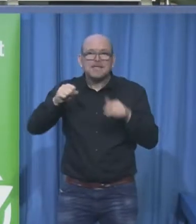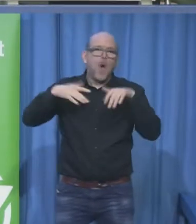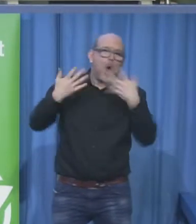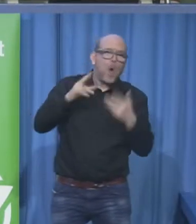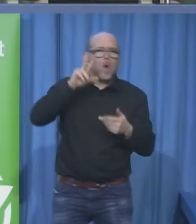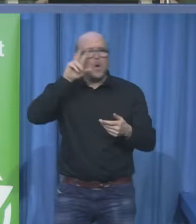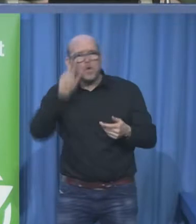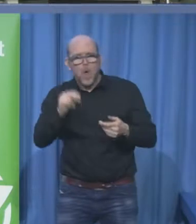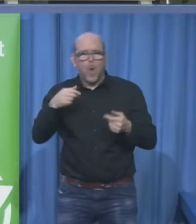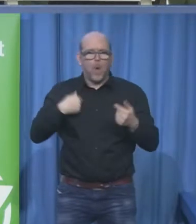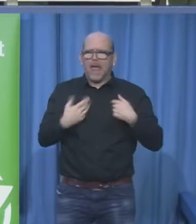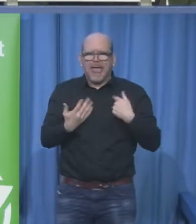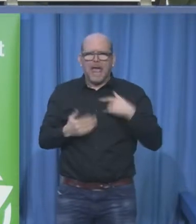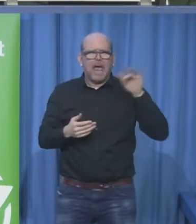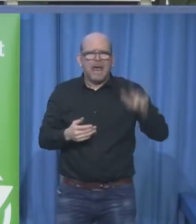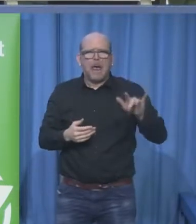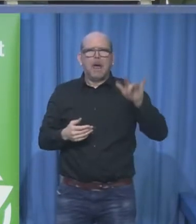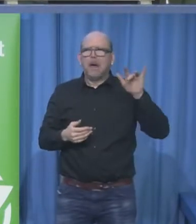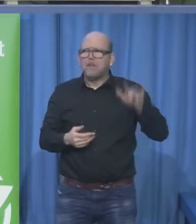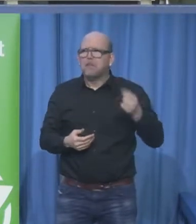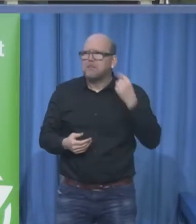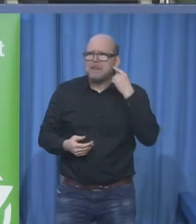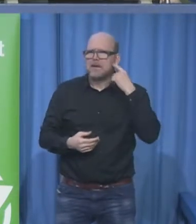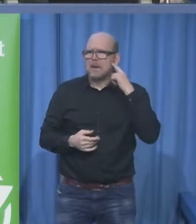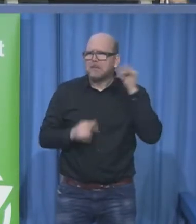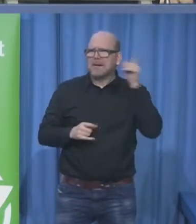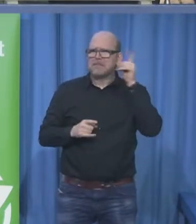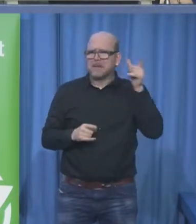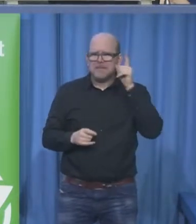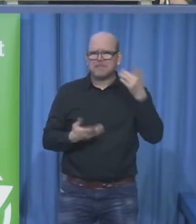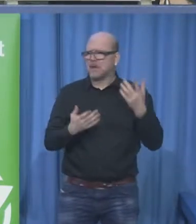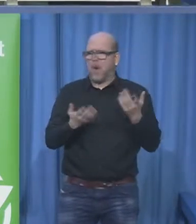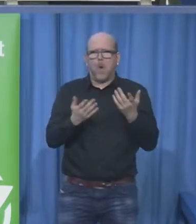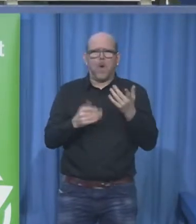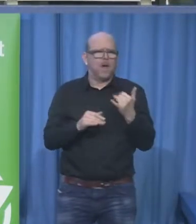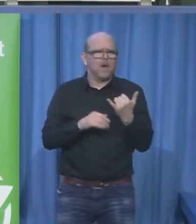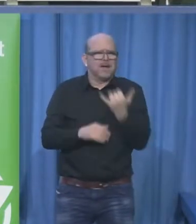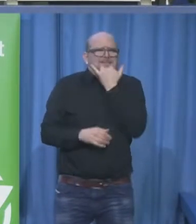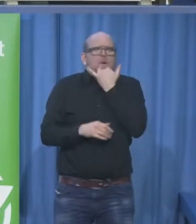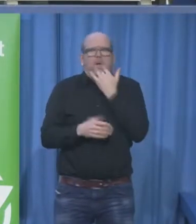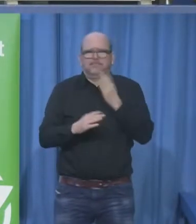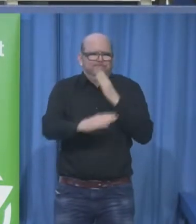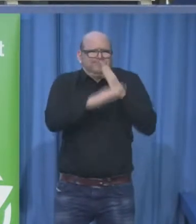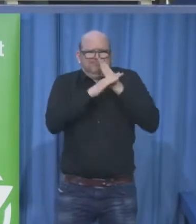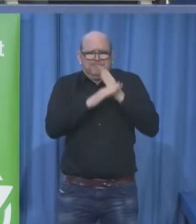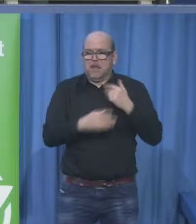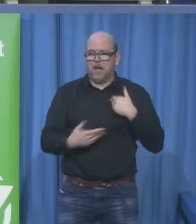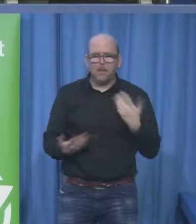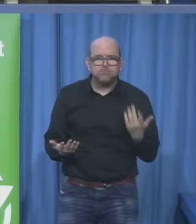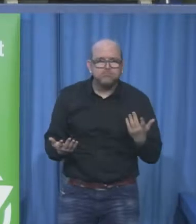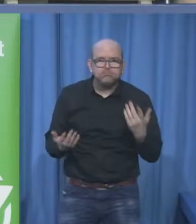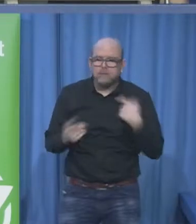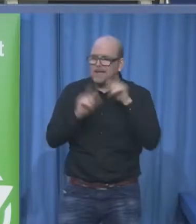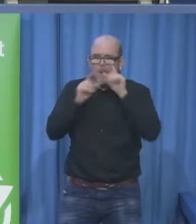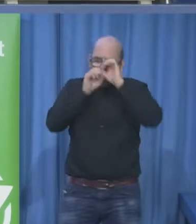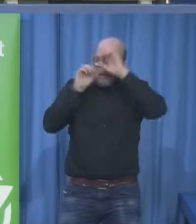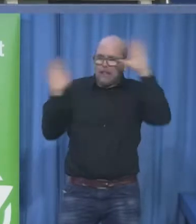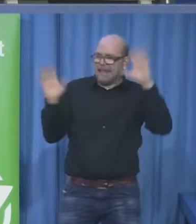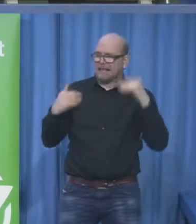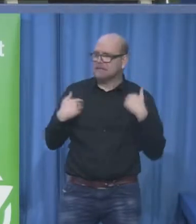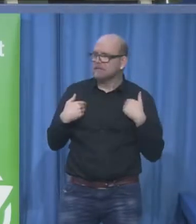exactly what button to press and in what order come on i have to remember things that's so 2005. i was in